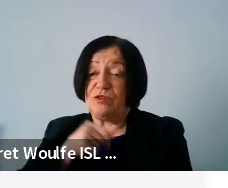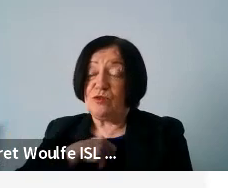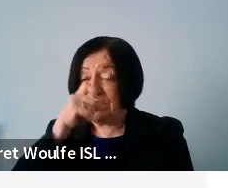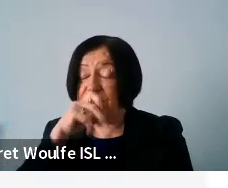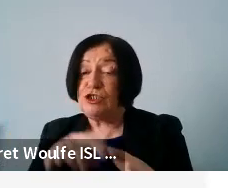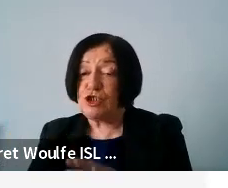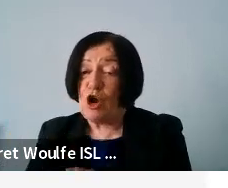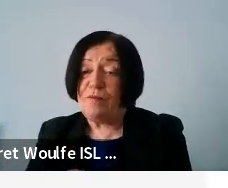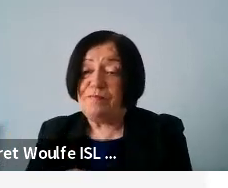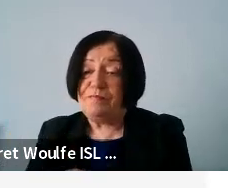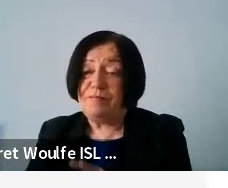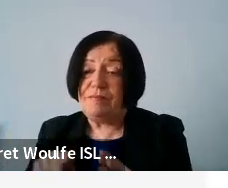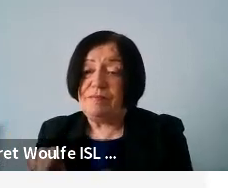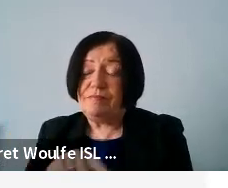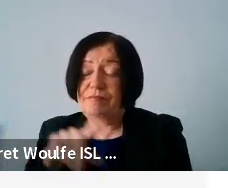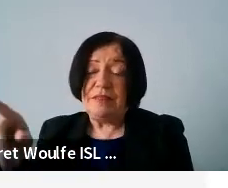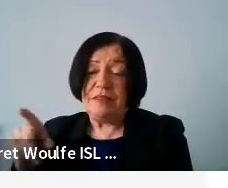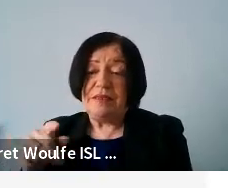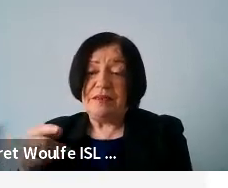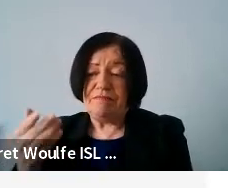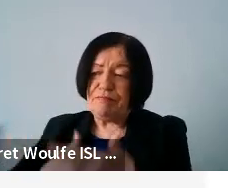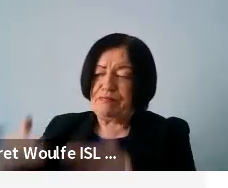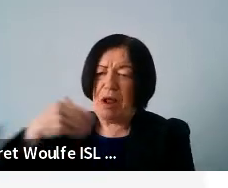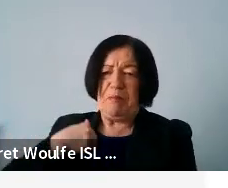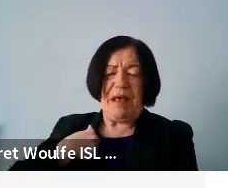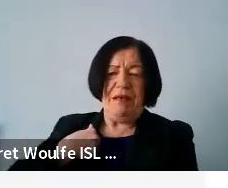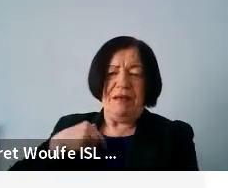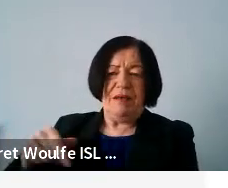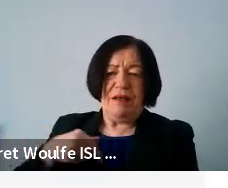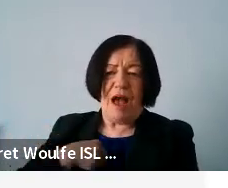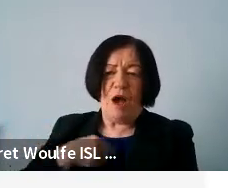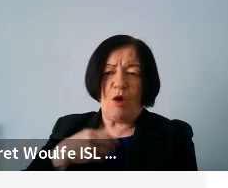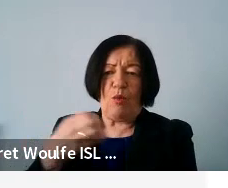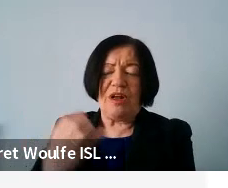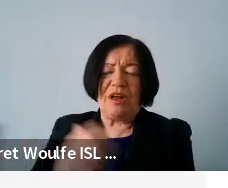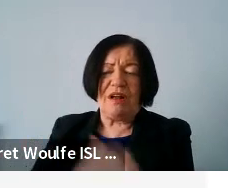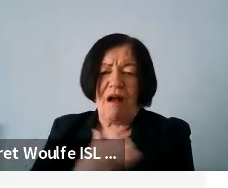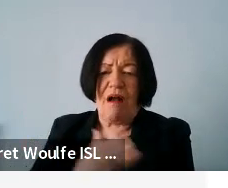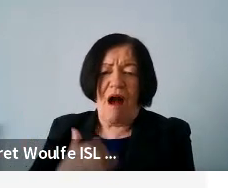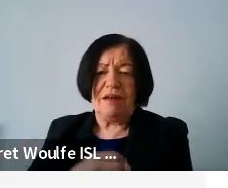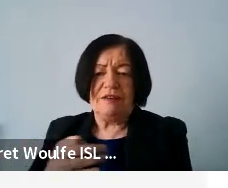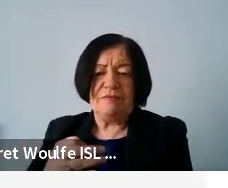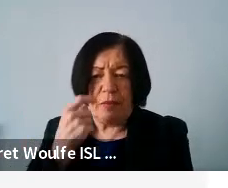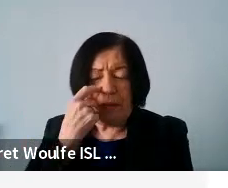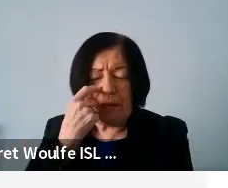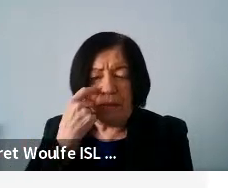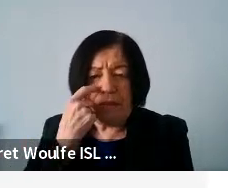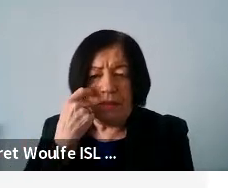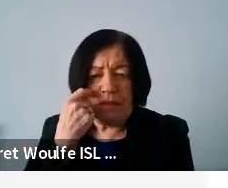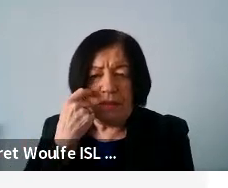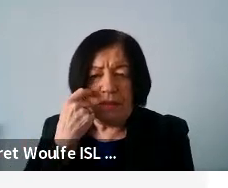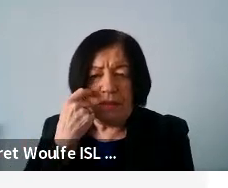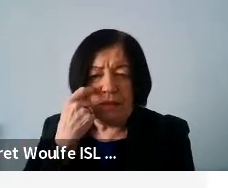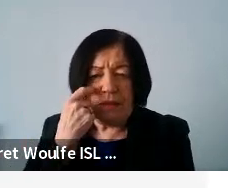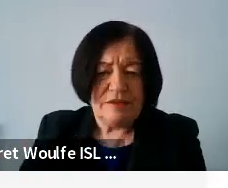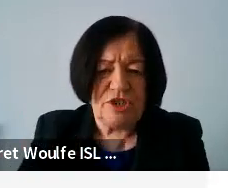and they would tell me that I would constantly get the from most of the parents in Greece,